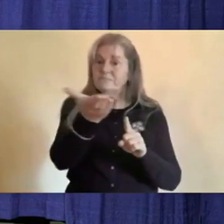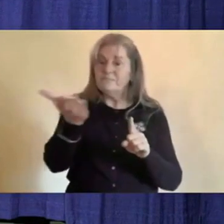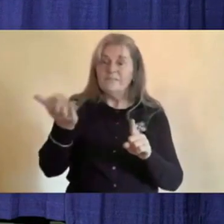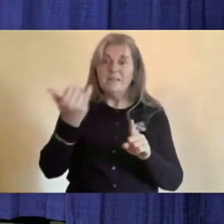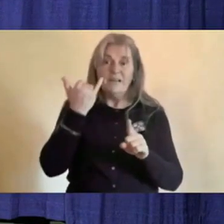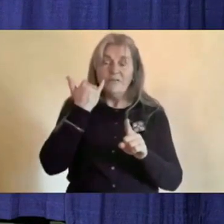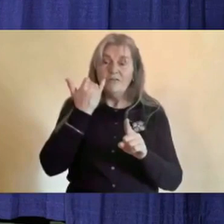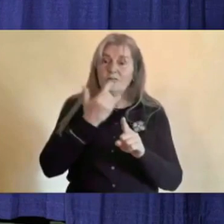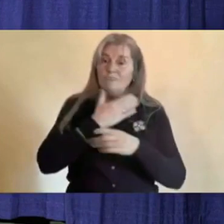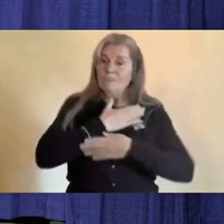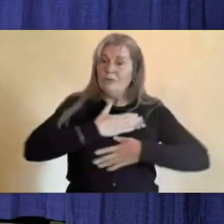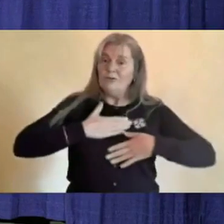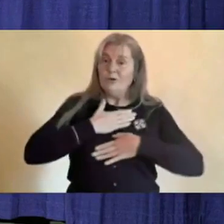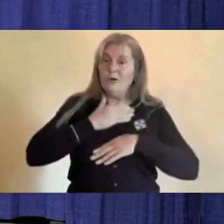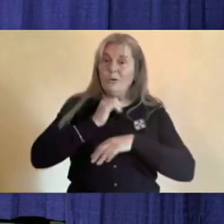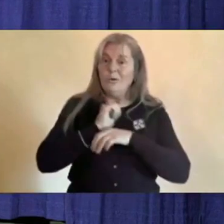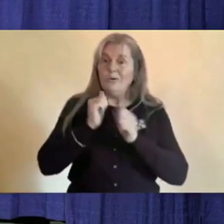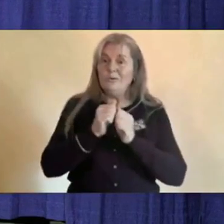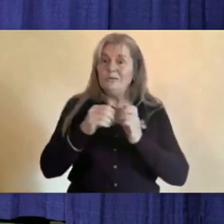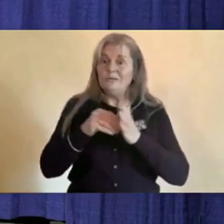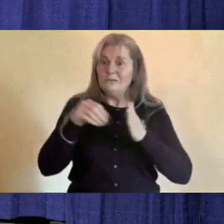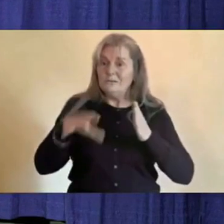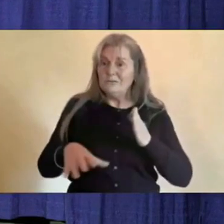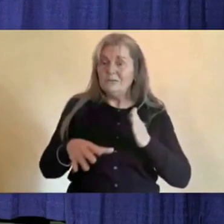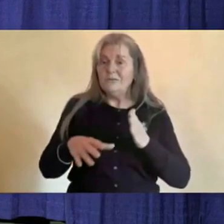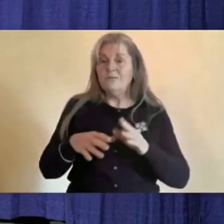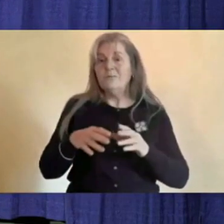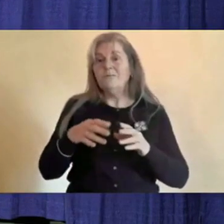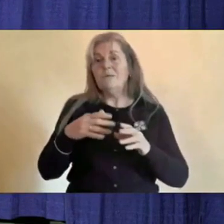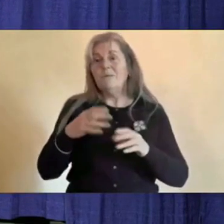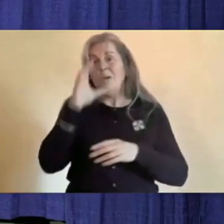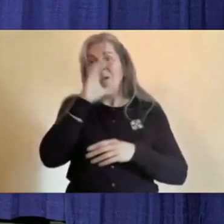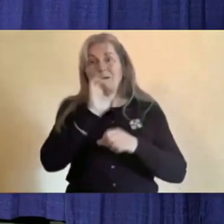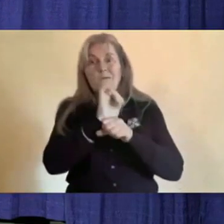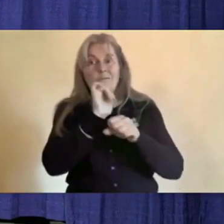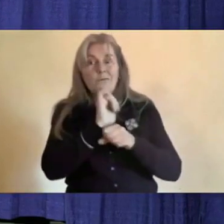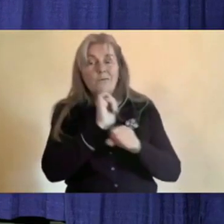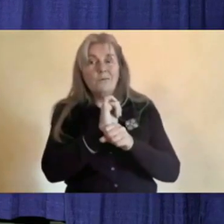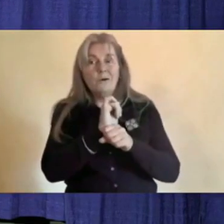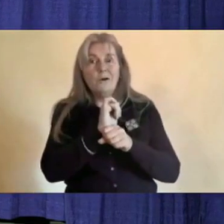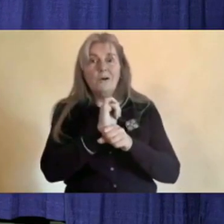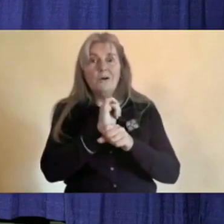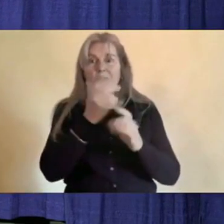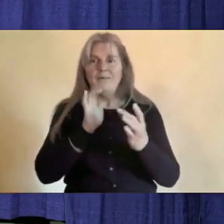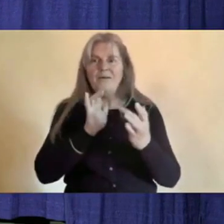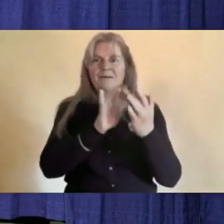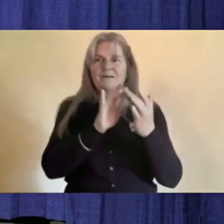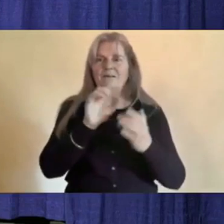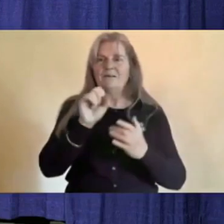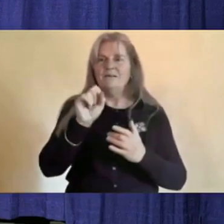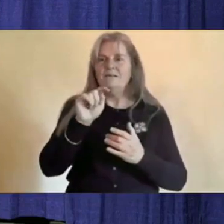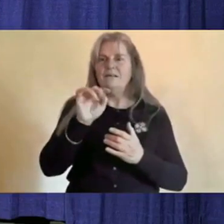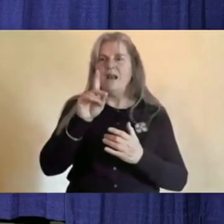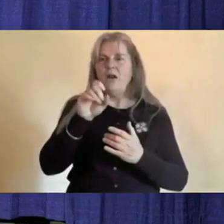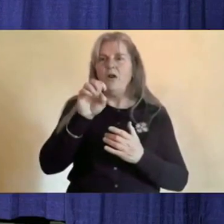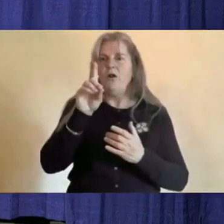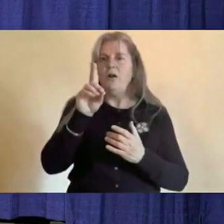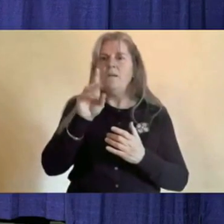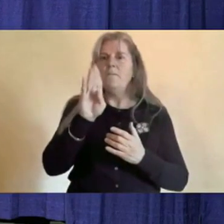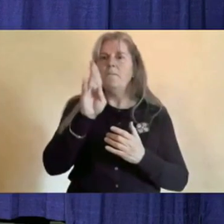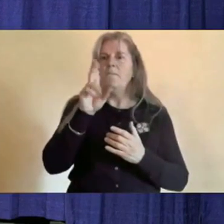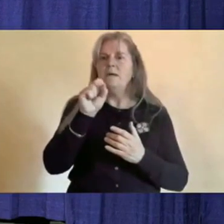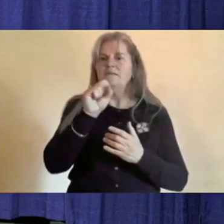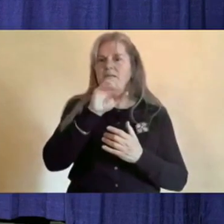students and may be currently looking for work opportunities to contact Standard Bus and hopefully